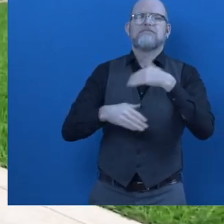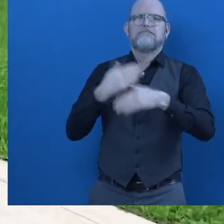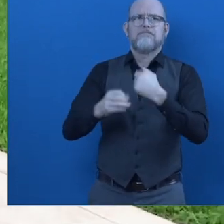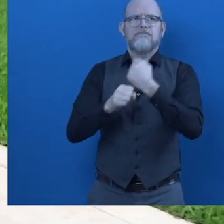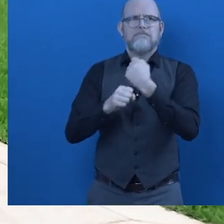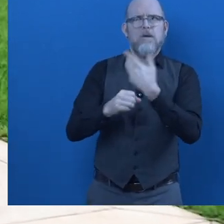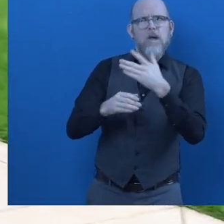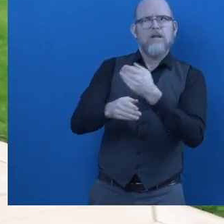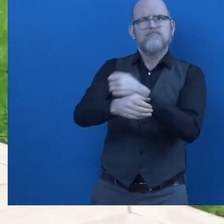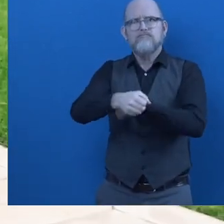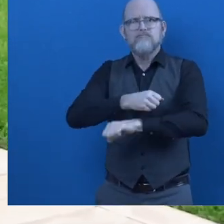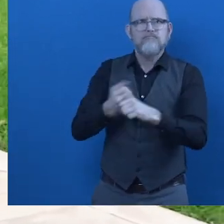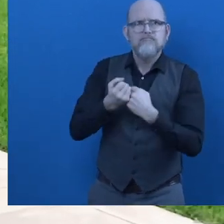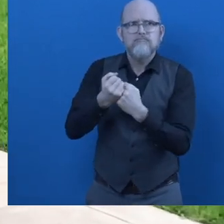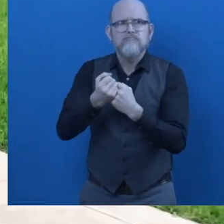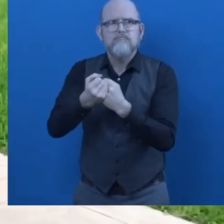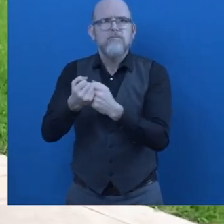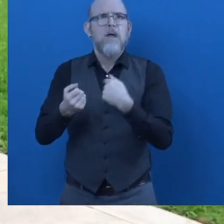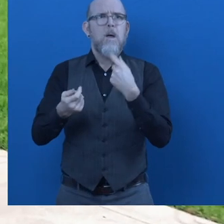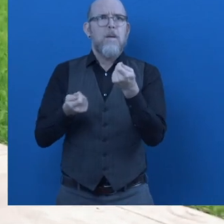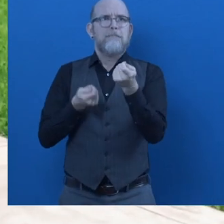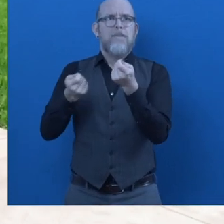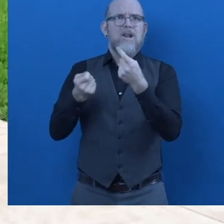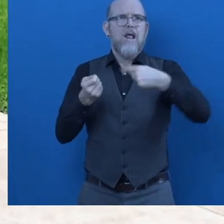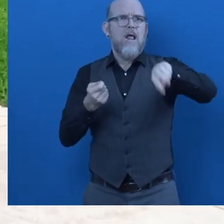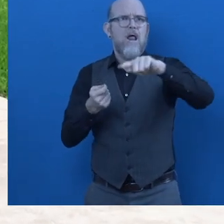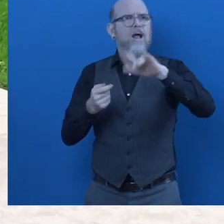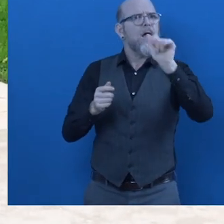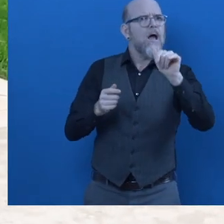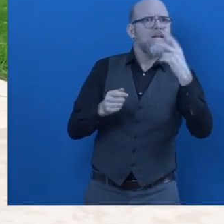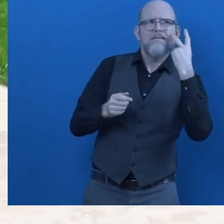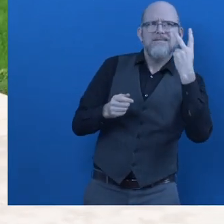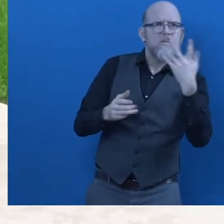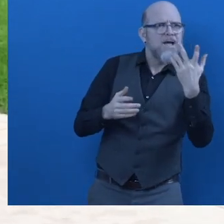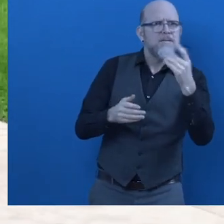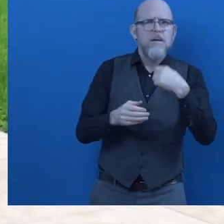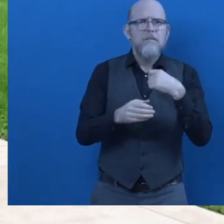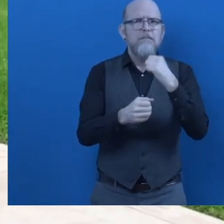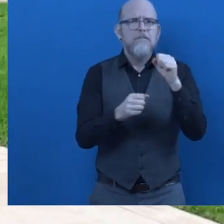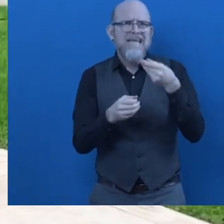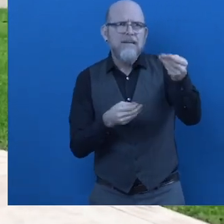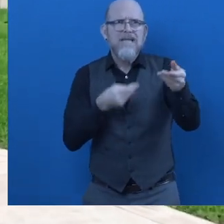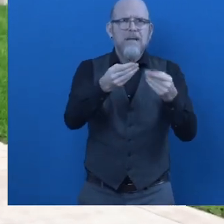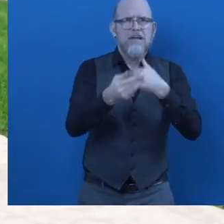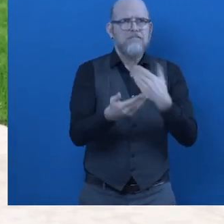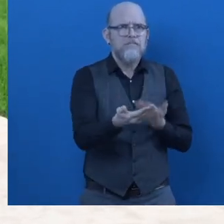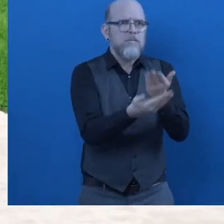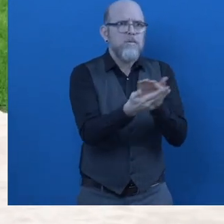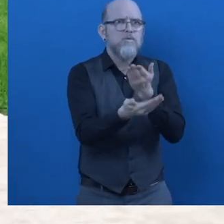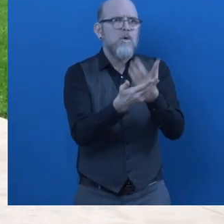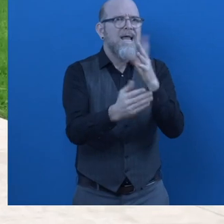SEED will continue to support its partners as well as policymakers in developing and implementing